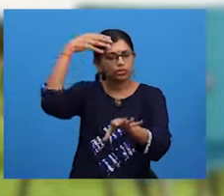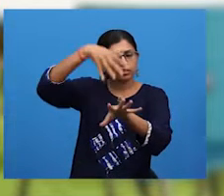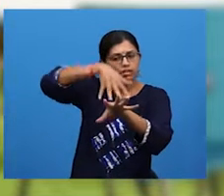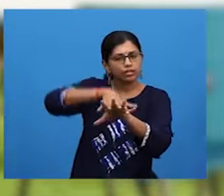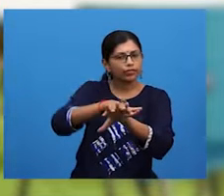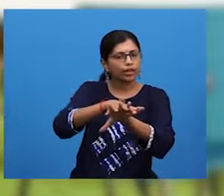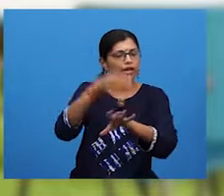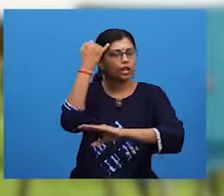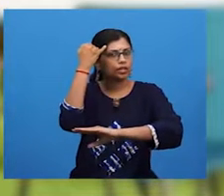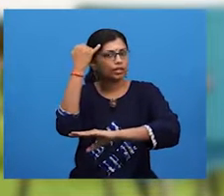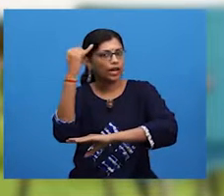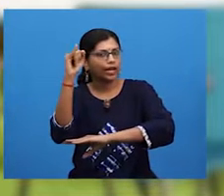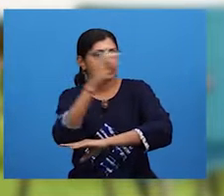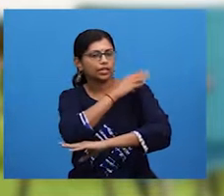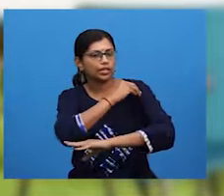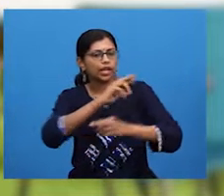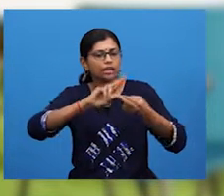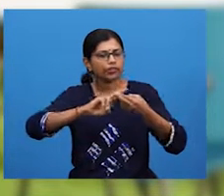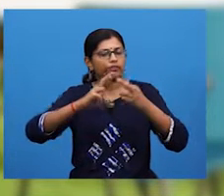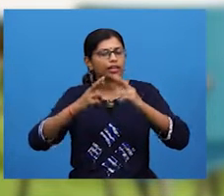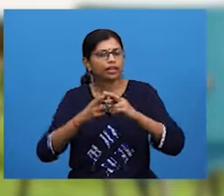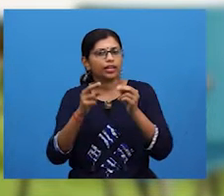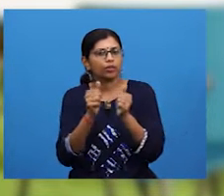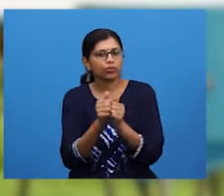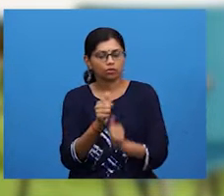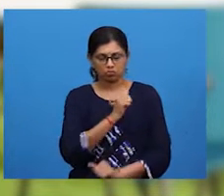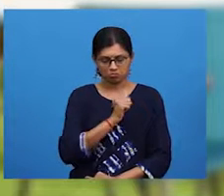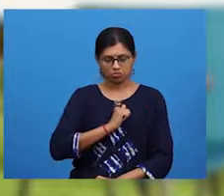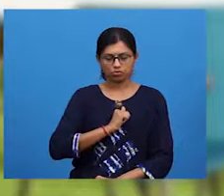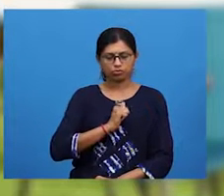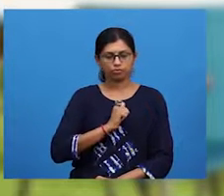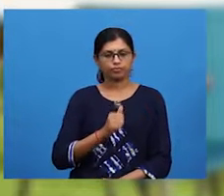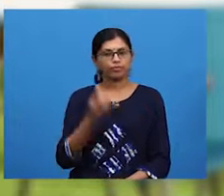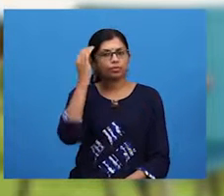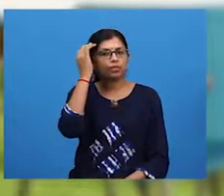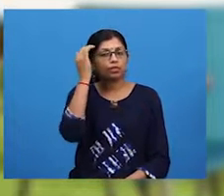idea and relate with your own background knowledge.